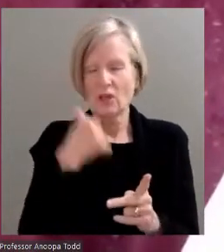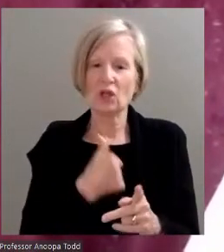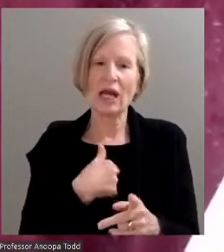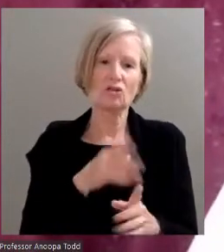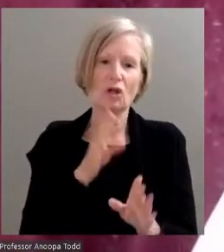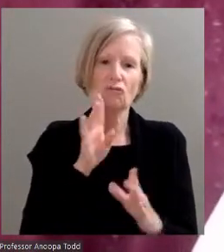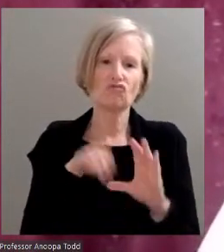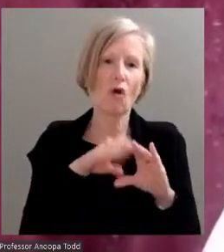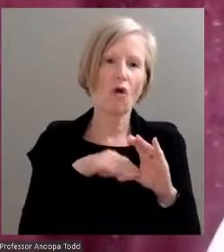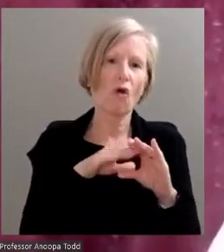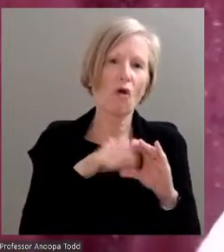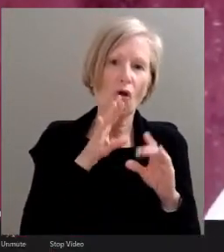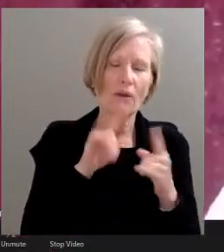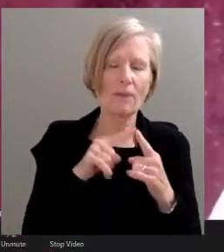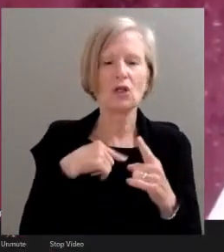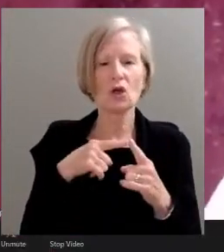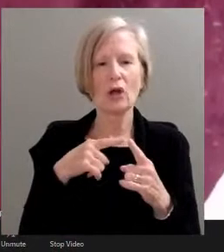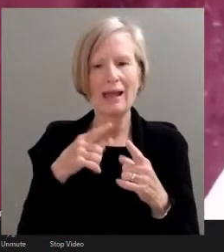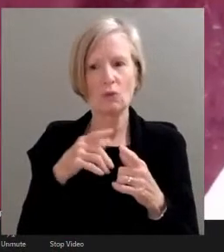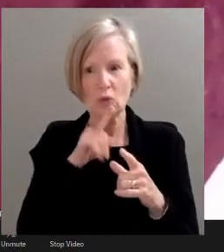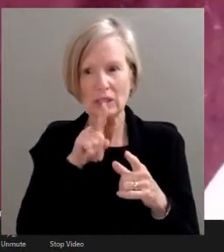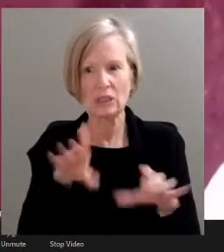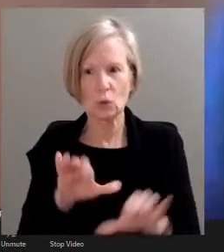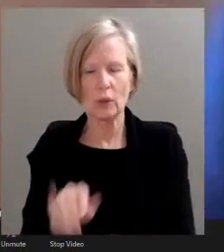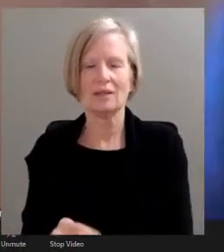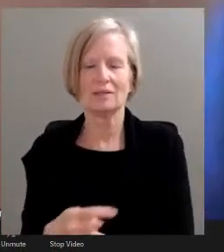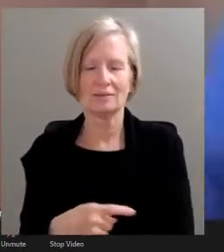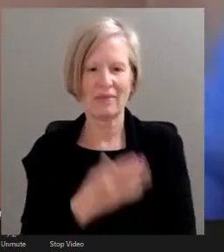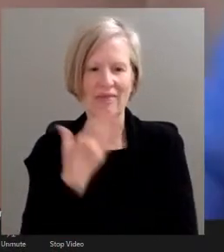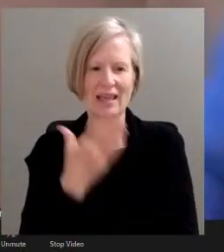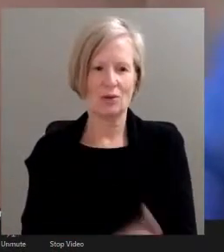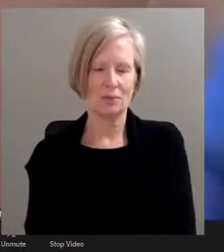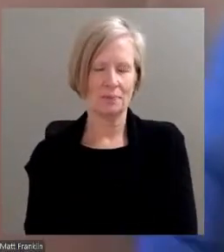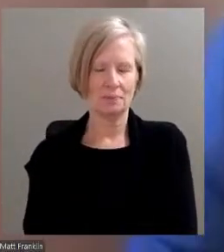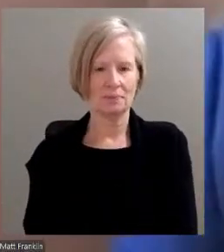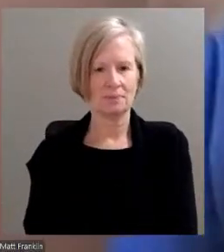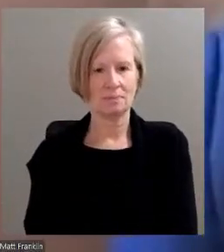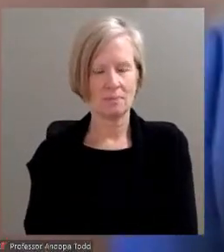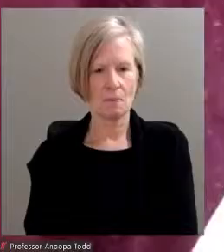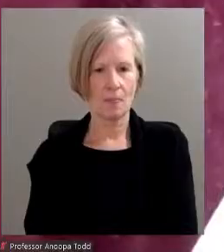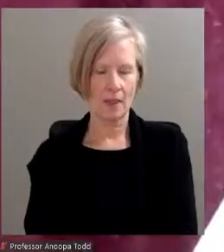walking the walk as well. Thank you. All right. Ms. Todd, thank you very much.